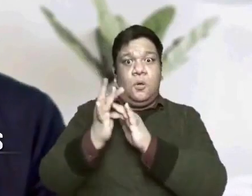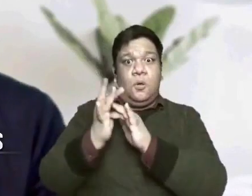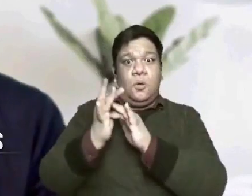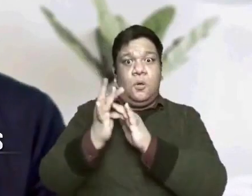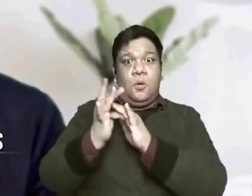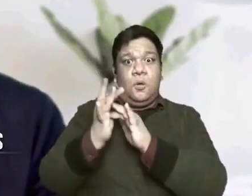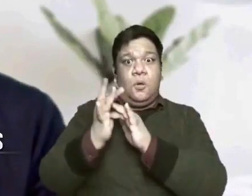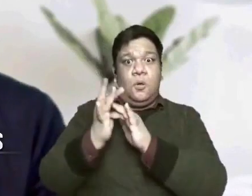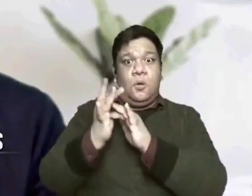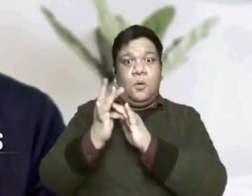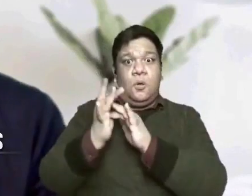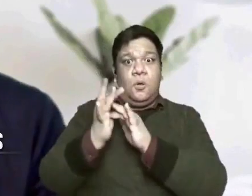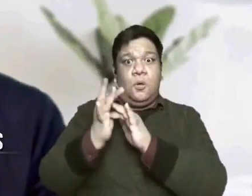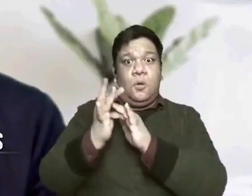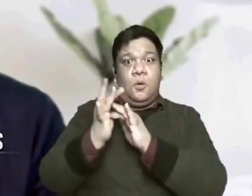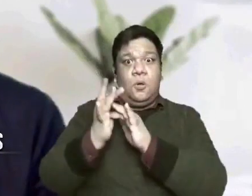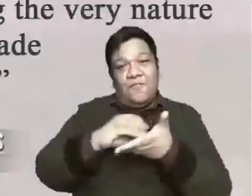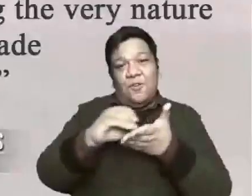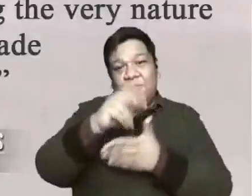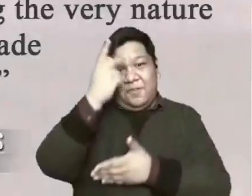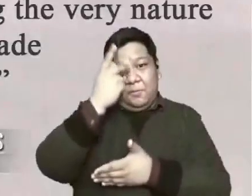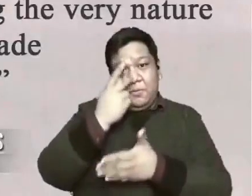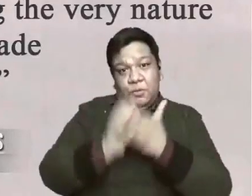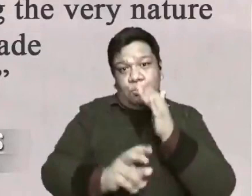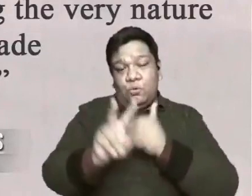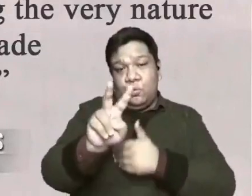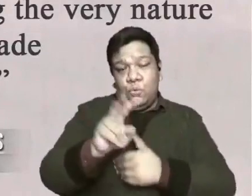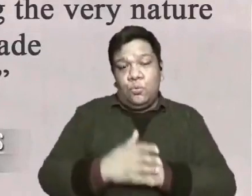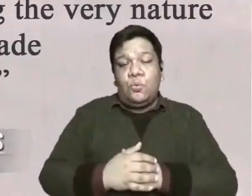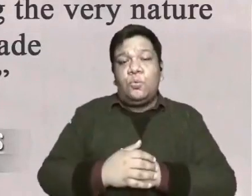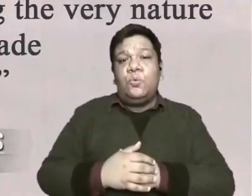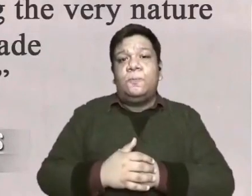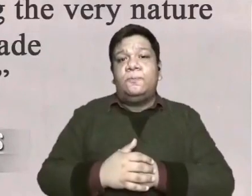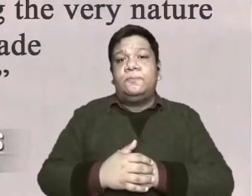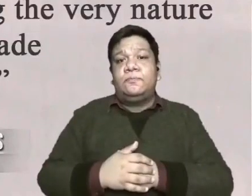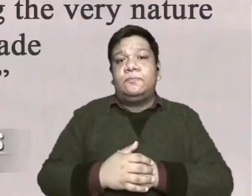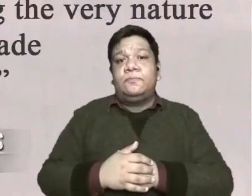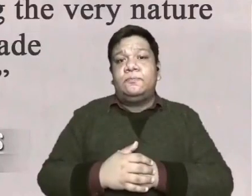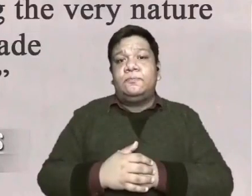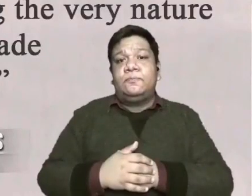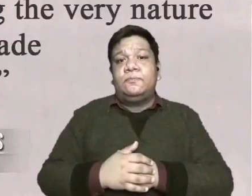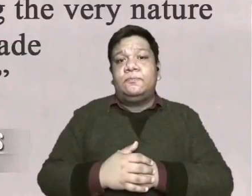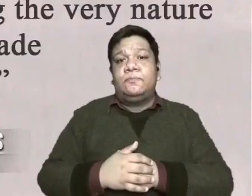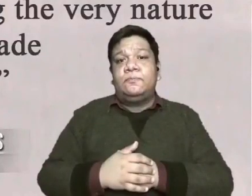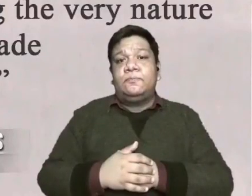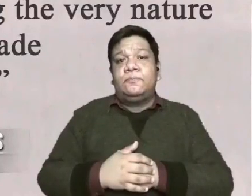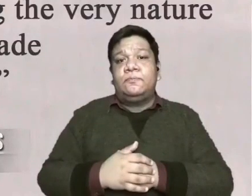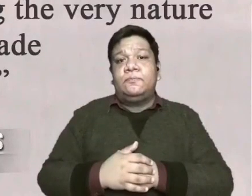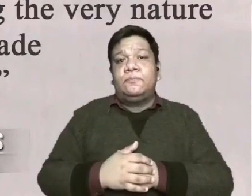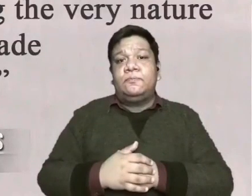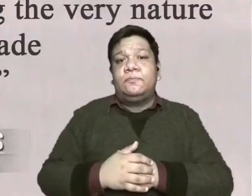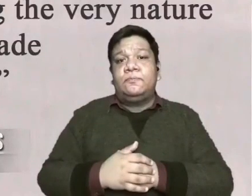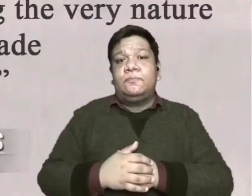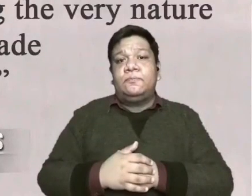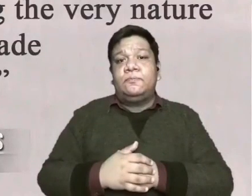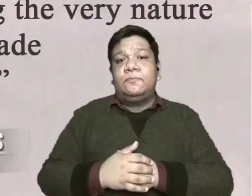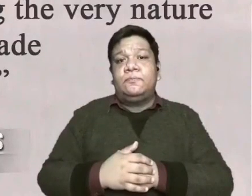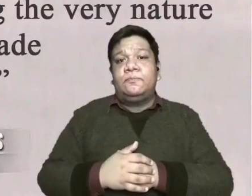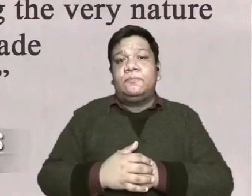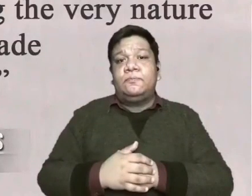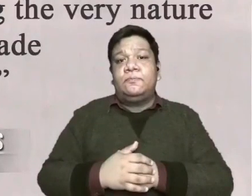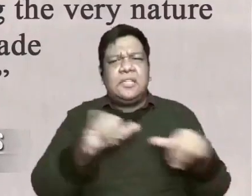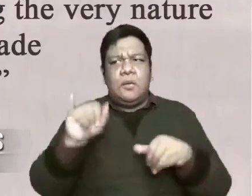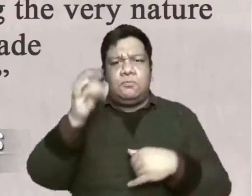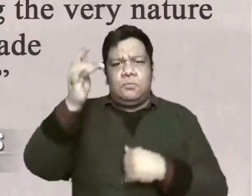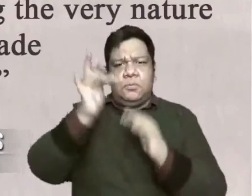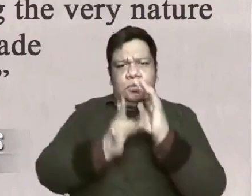and rights remember this verse in Philippians 2 in your relationships with one another have the